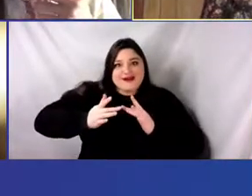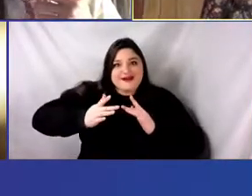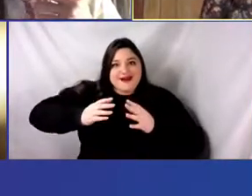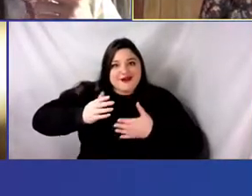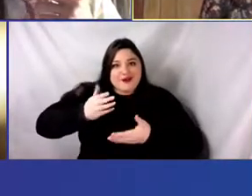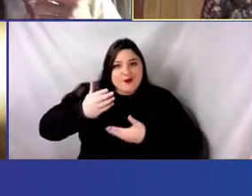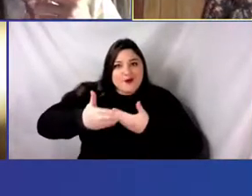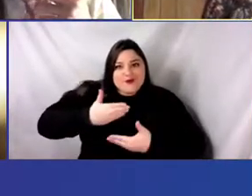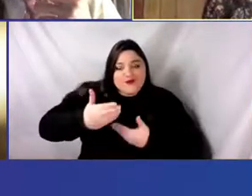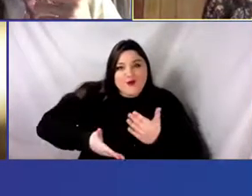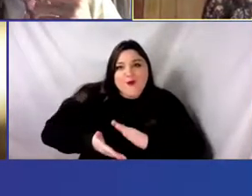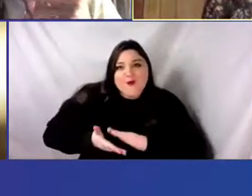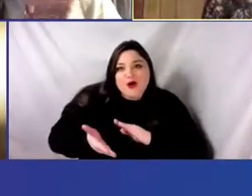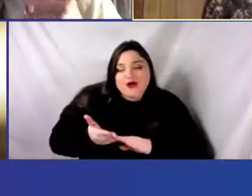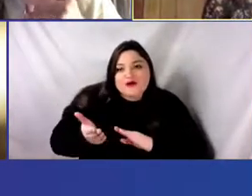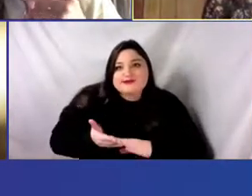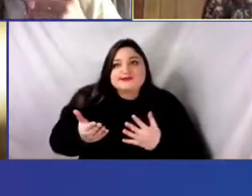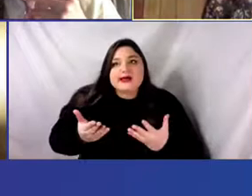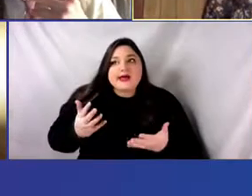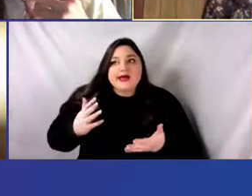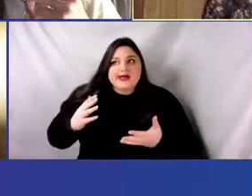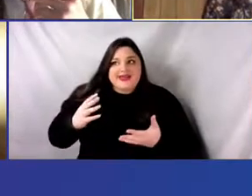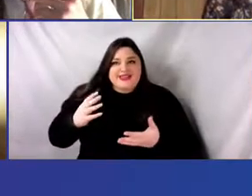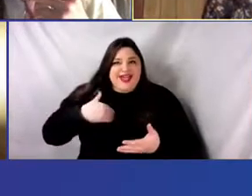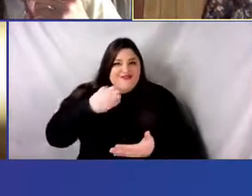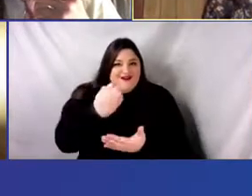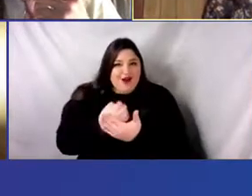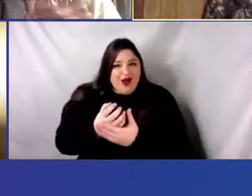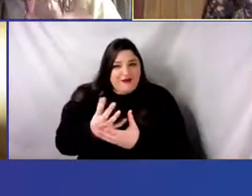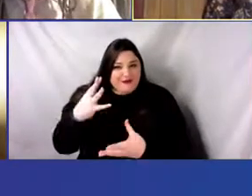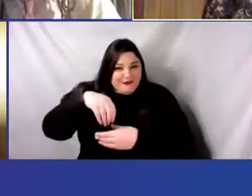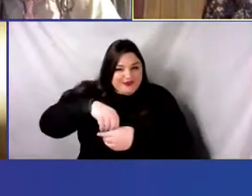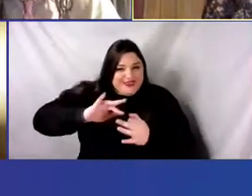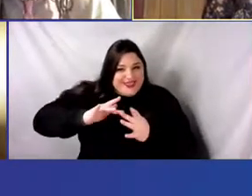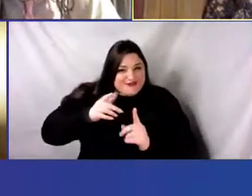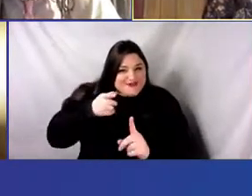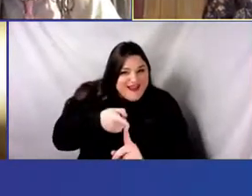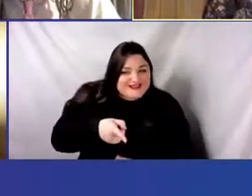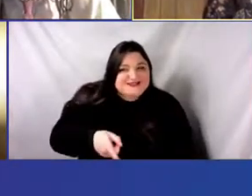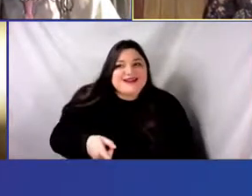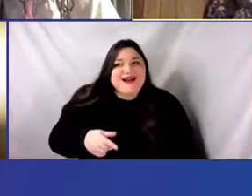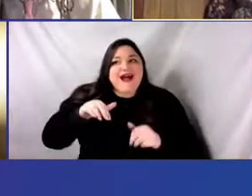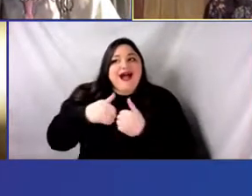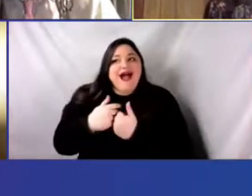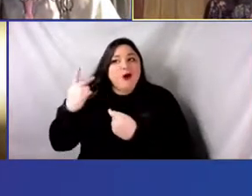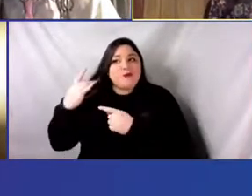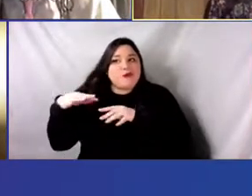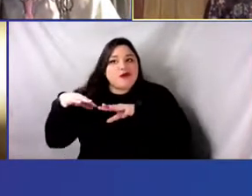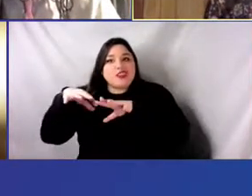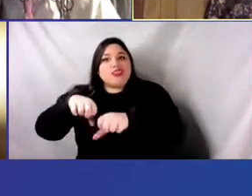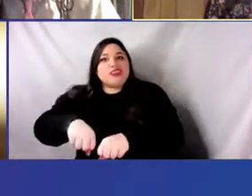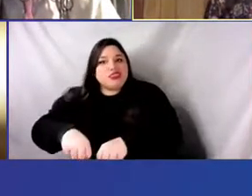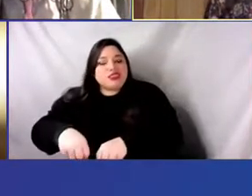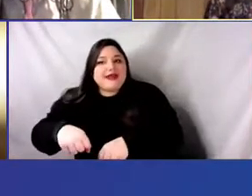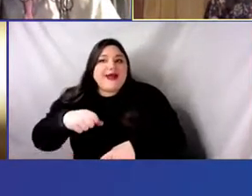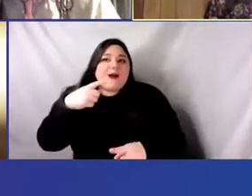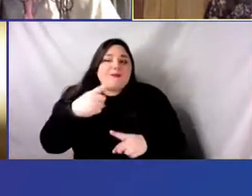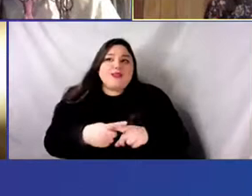co-opt, um, the substance of these movements into slogans, into,